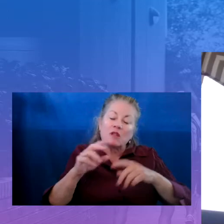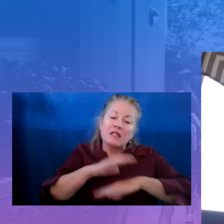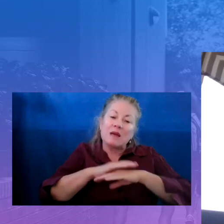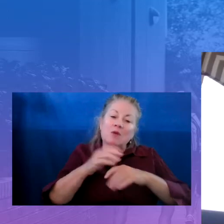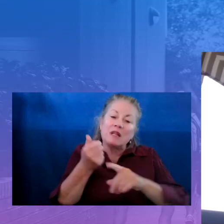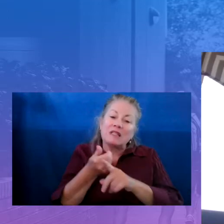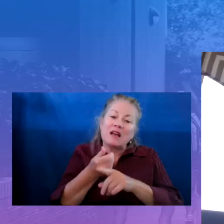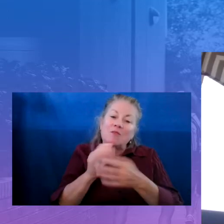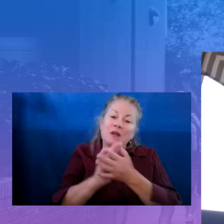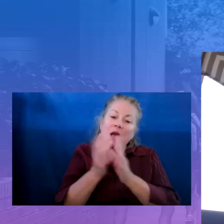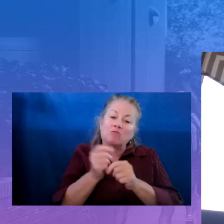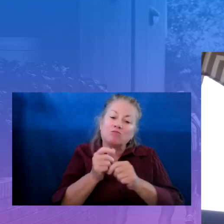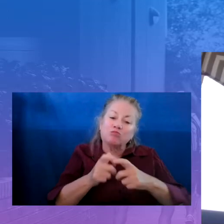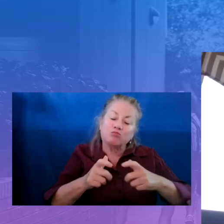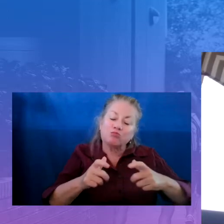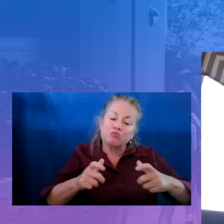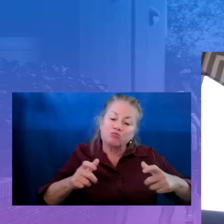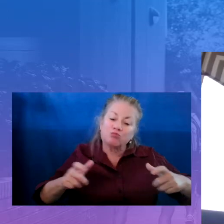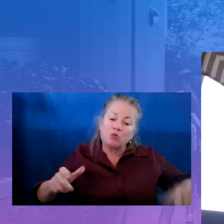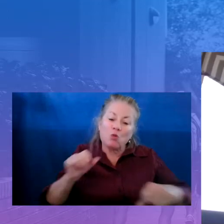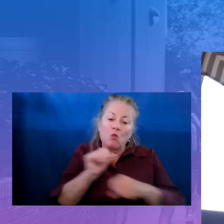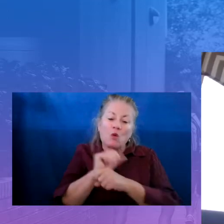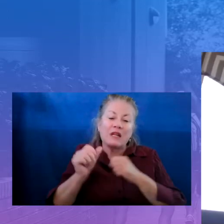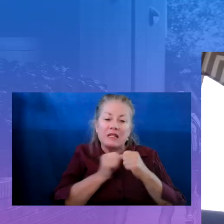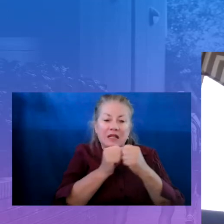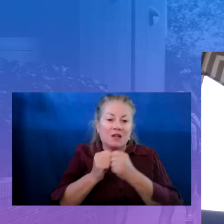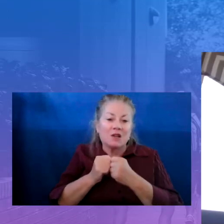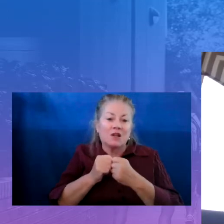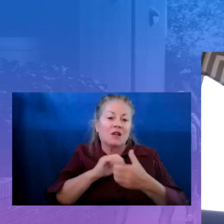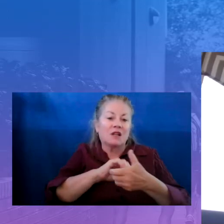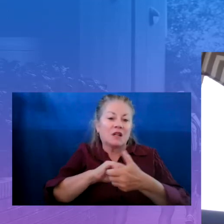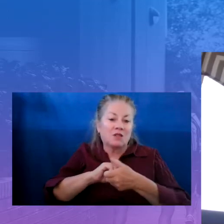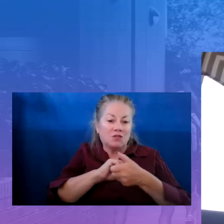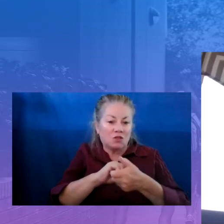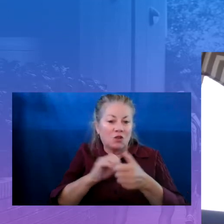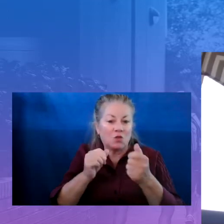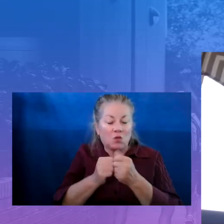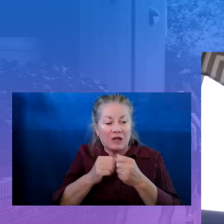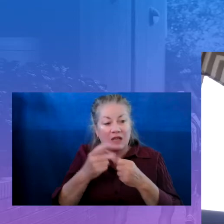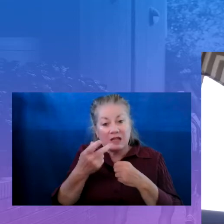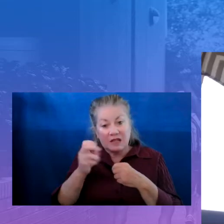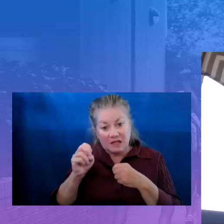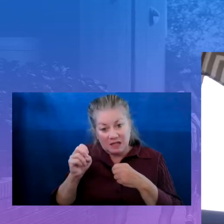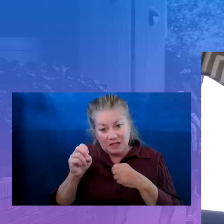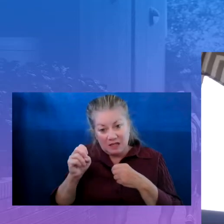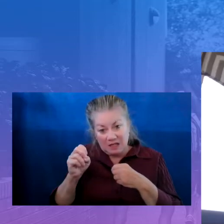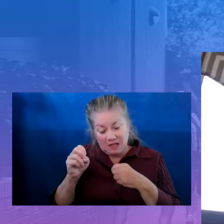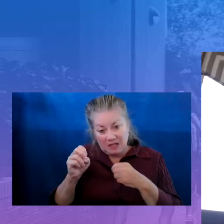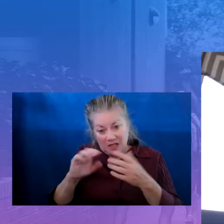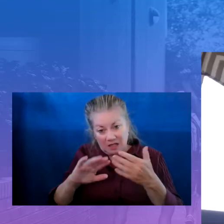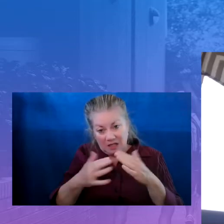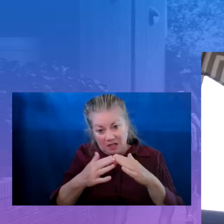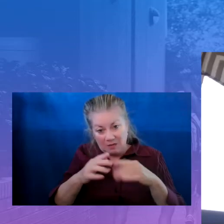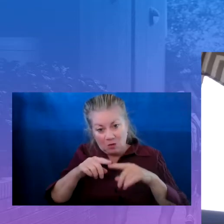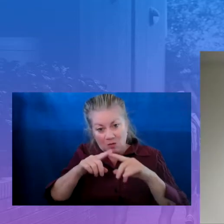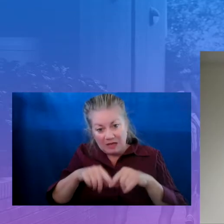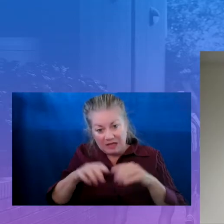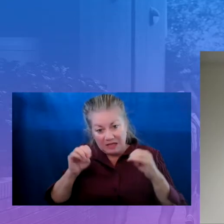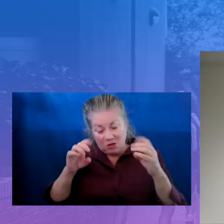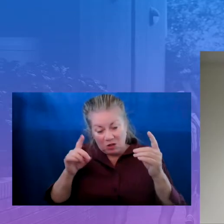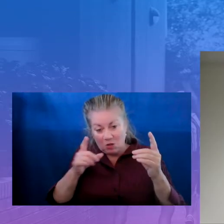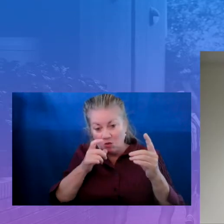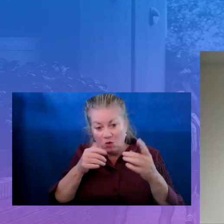in partnership and allyship with the community-based educators who are closest to our students.